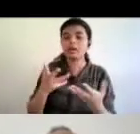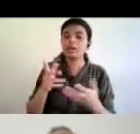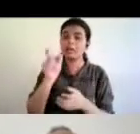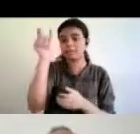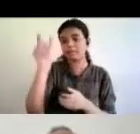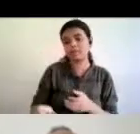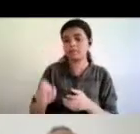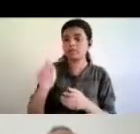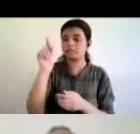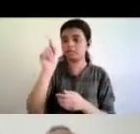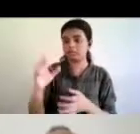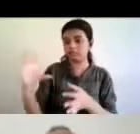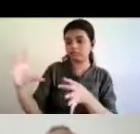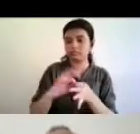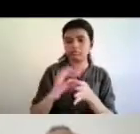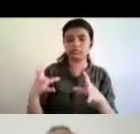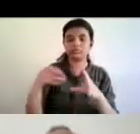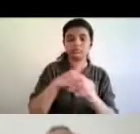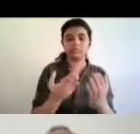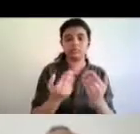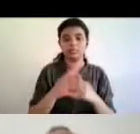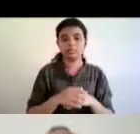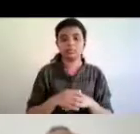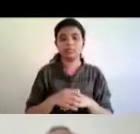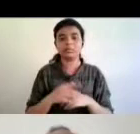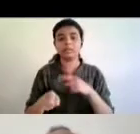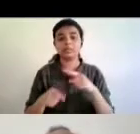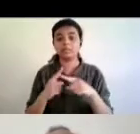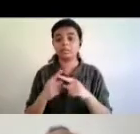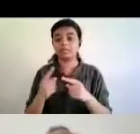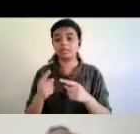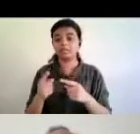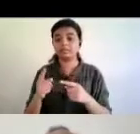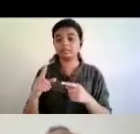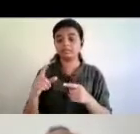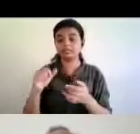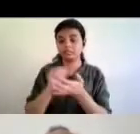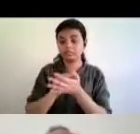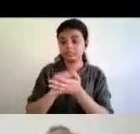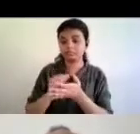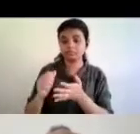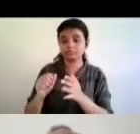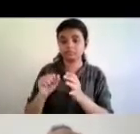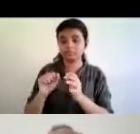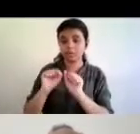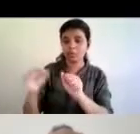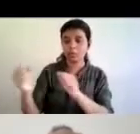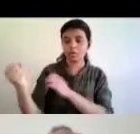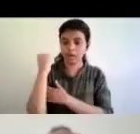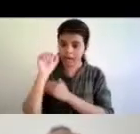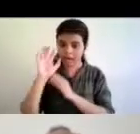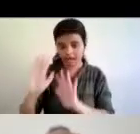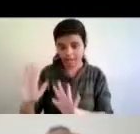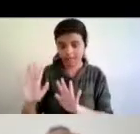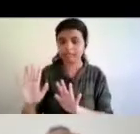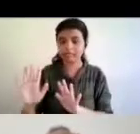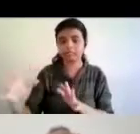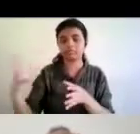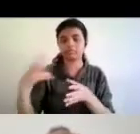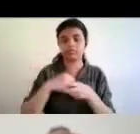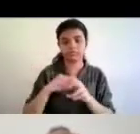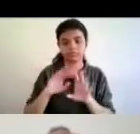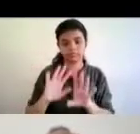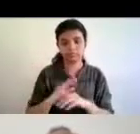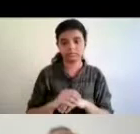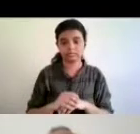to exploit the exceptions in the copyright laws of the nation and the authorized entities also